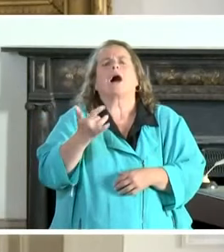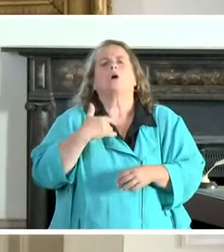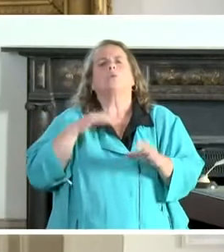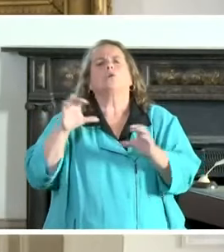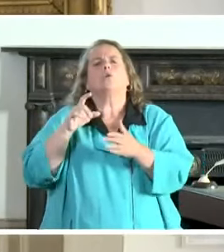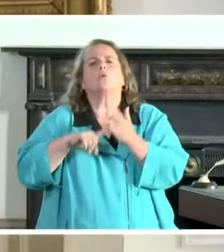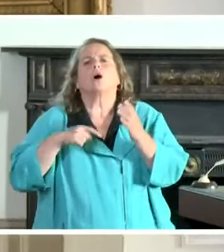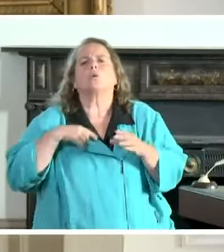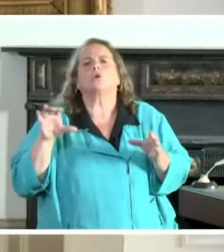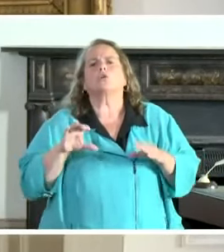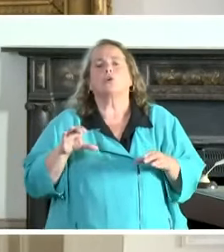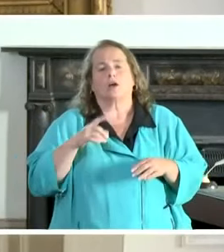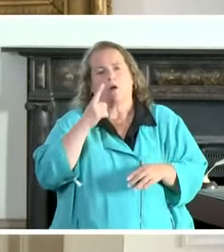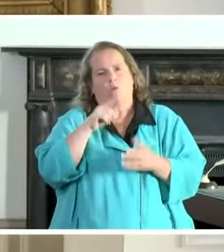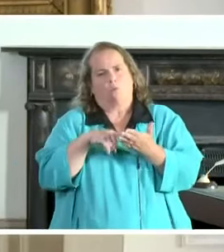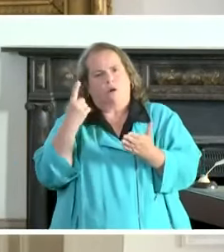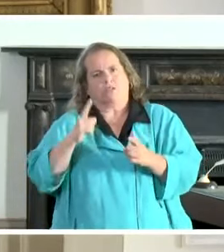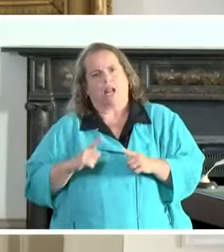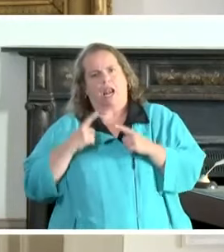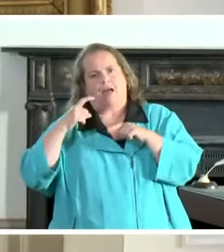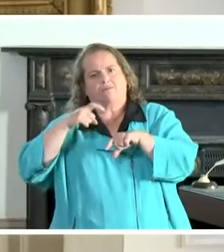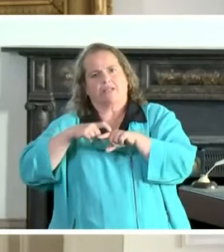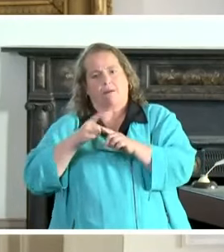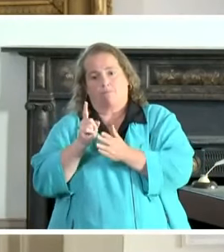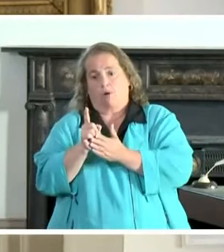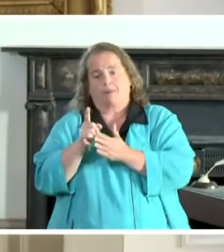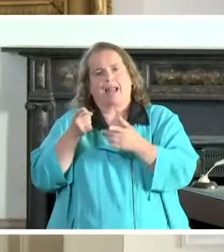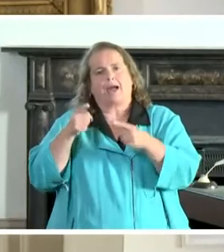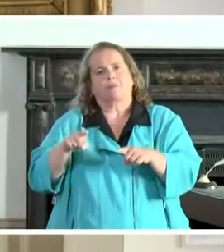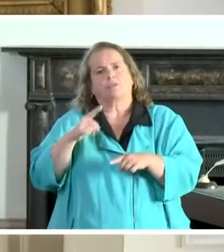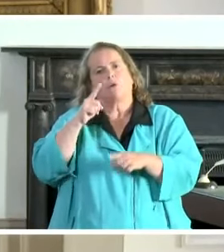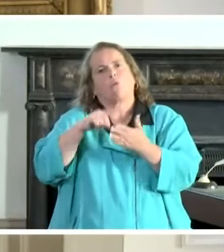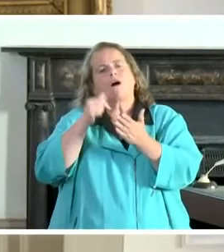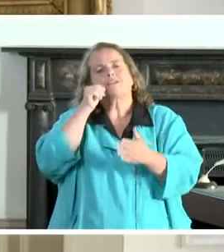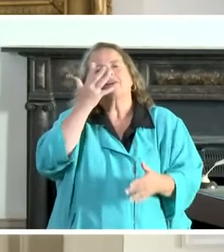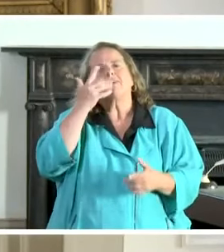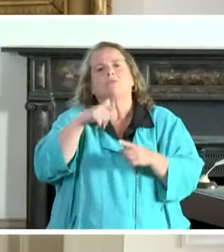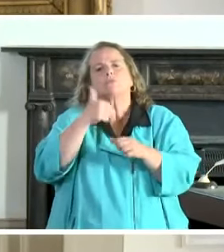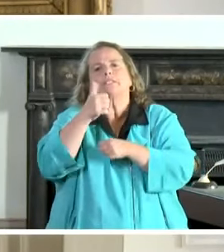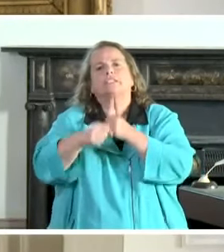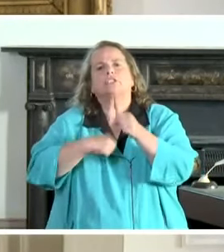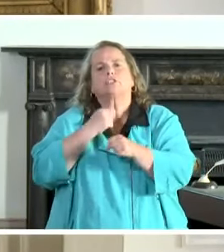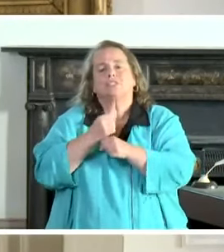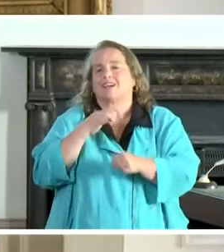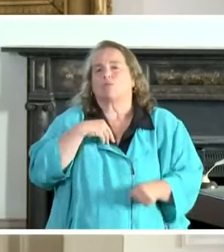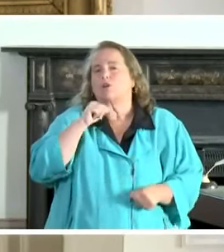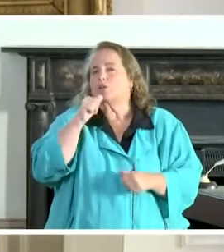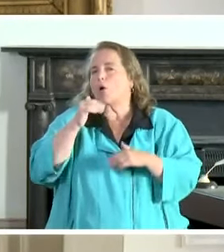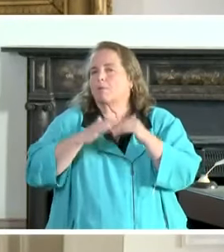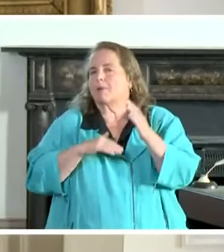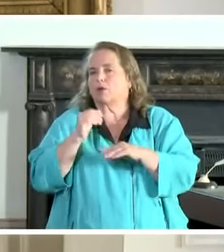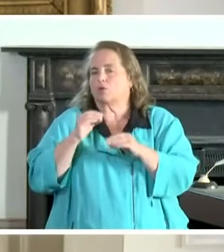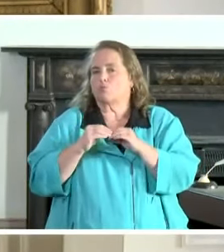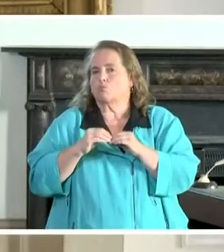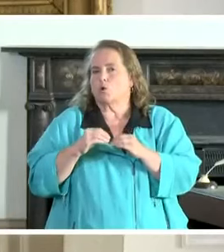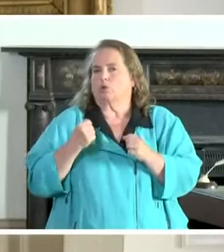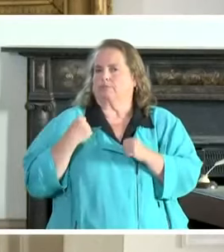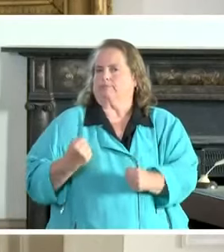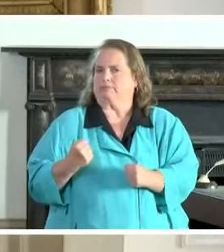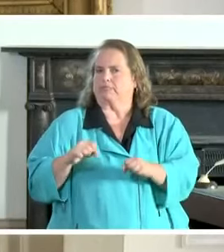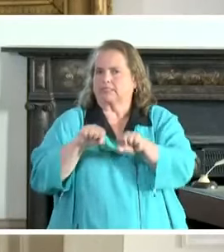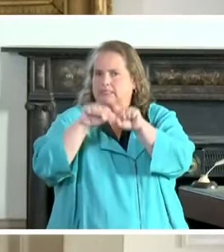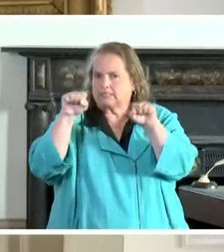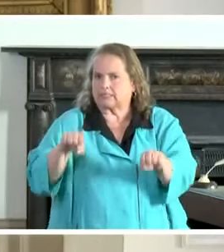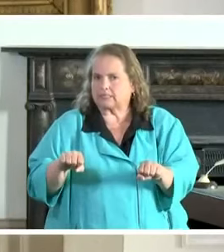is these once-in-a-lifetime moments are going to be happening every five to ten years if we don't build more resilient systems. know,